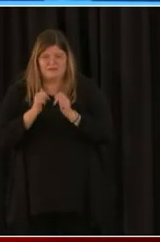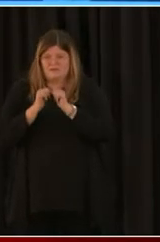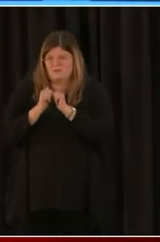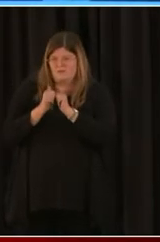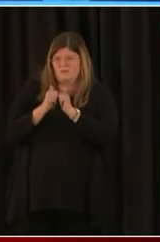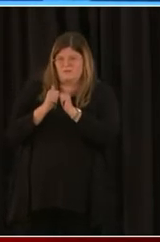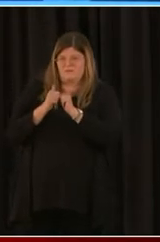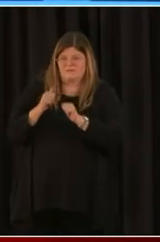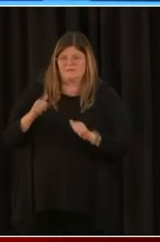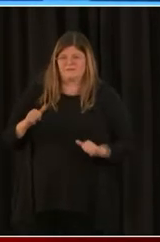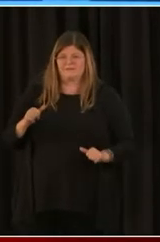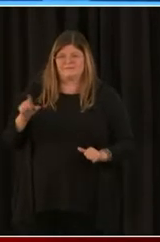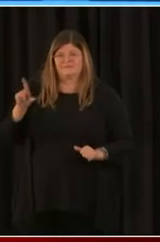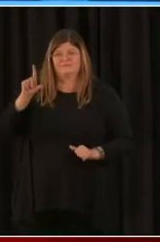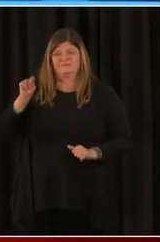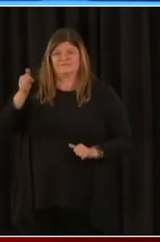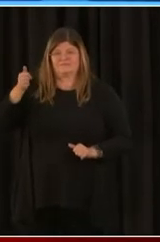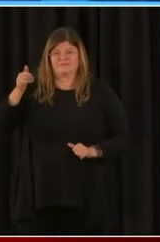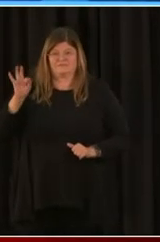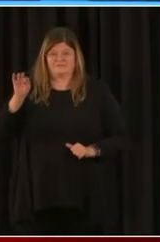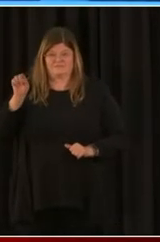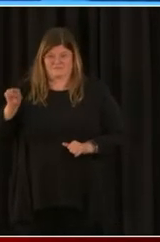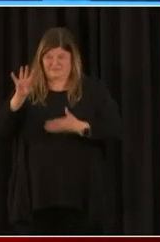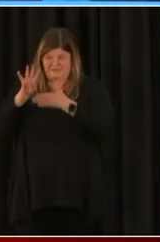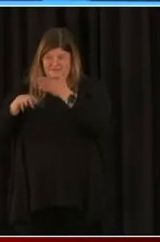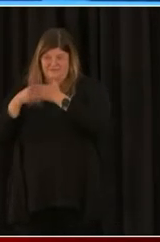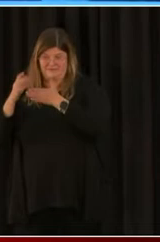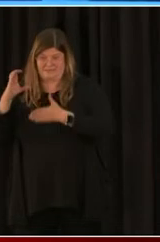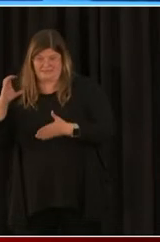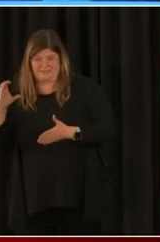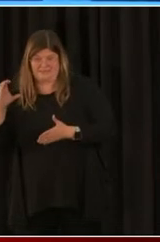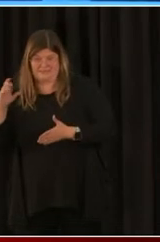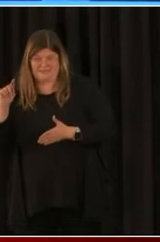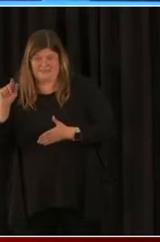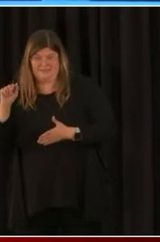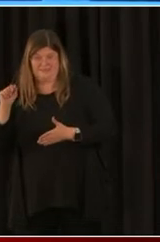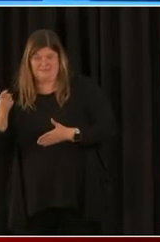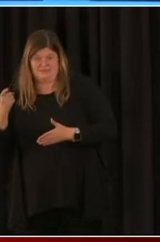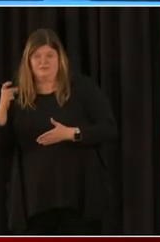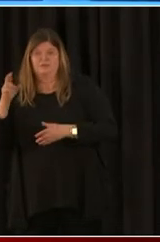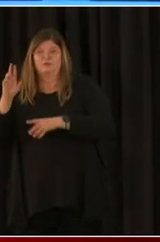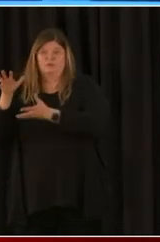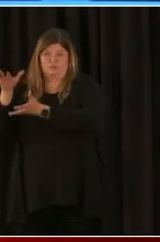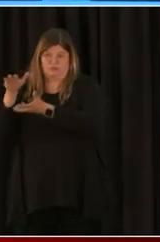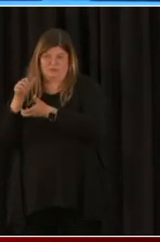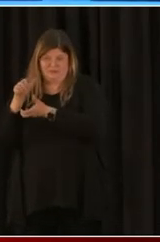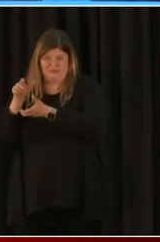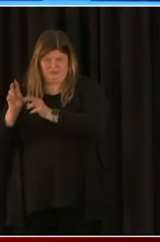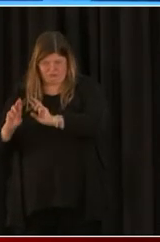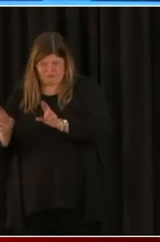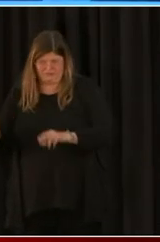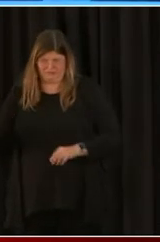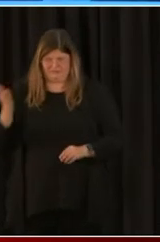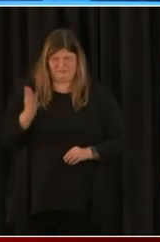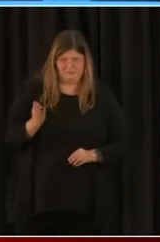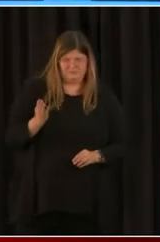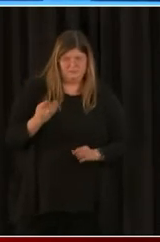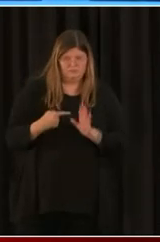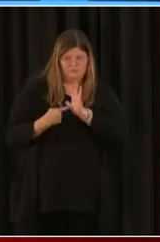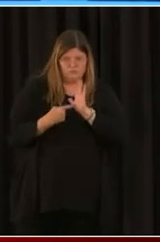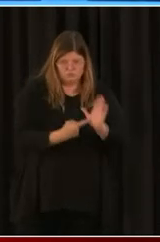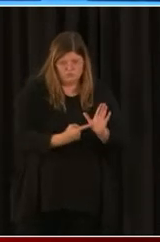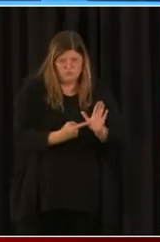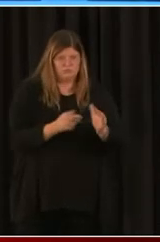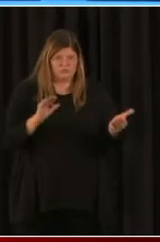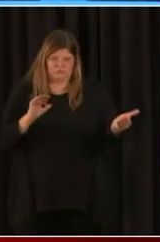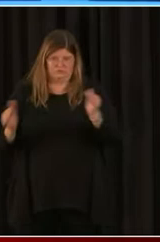So that was a required document. So having your 2019 tax returns prepared is essential. And also ensuring that you